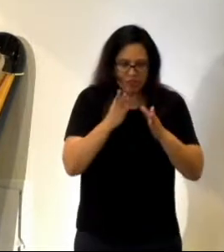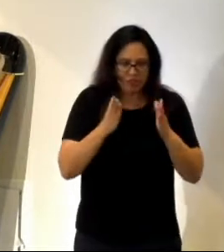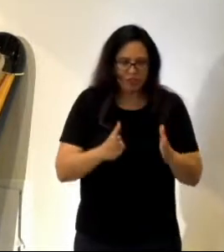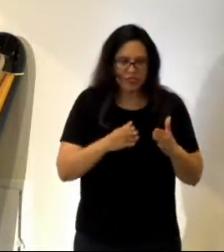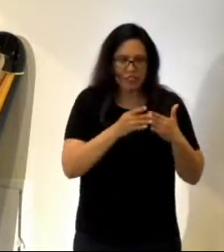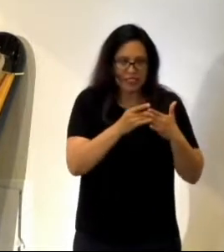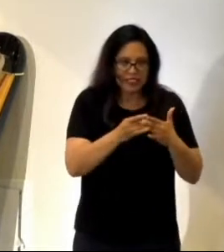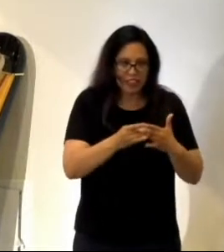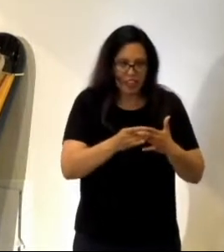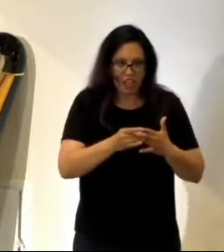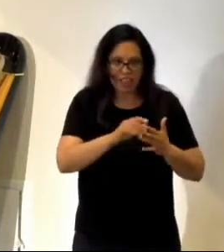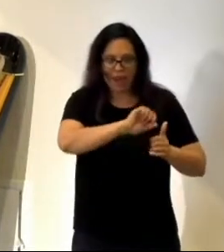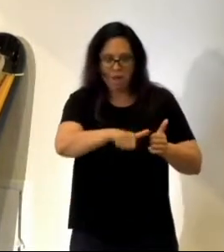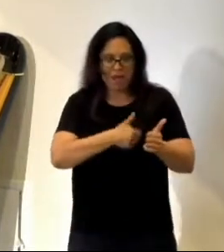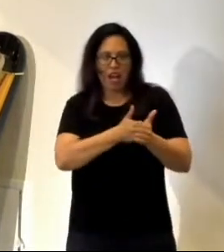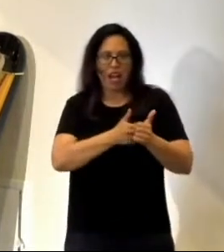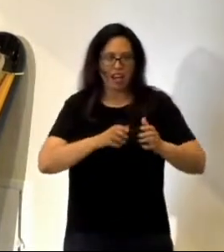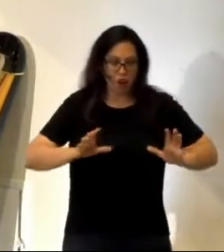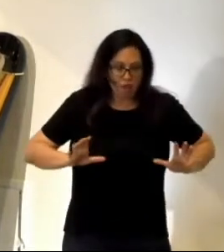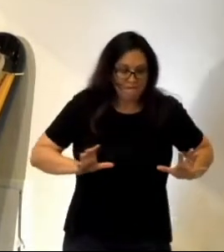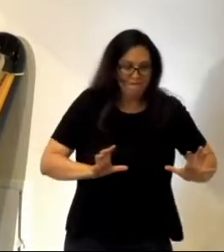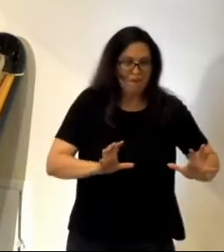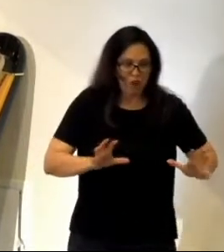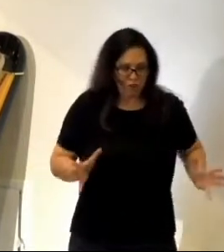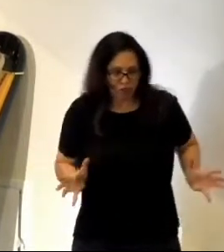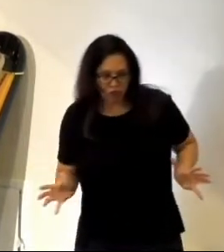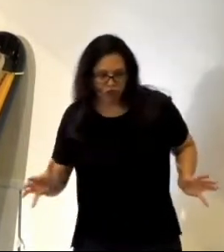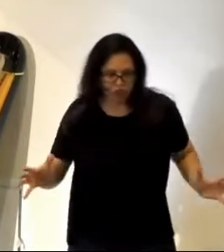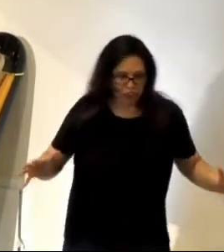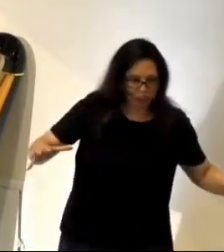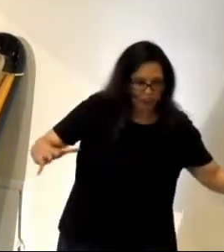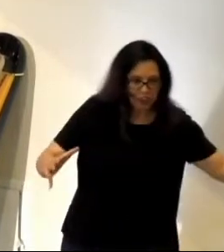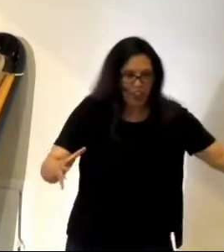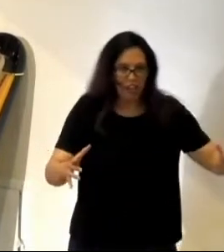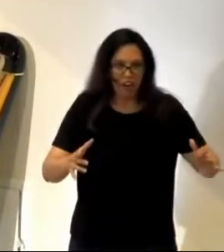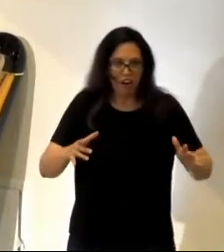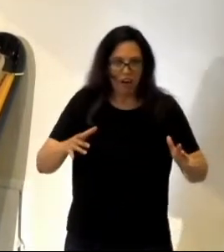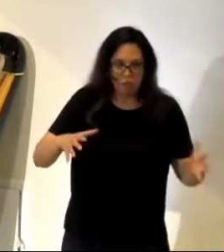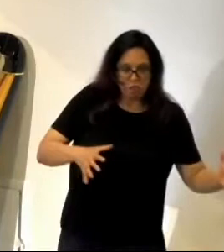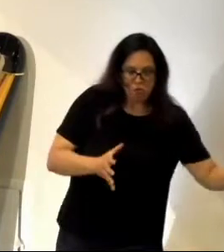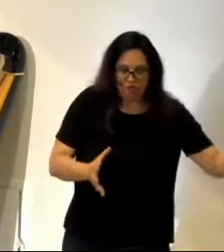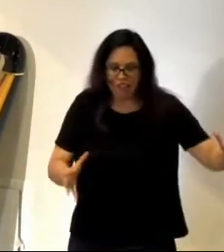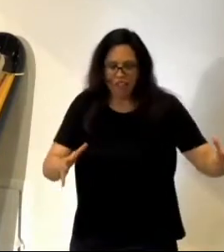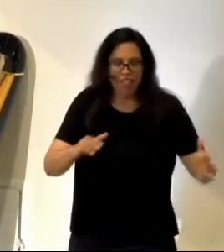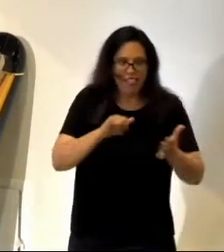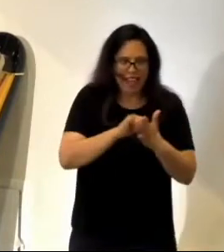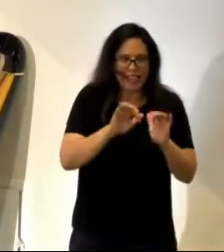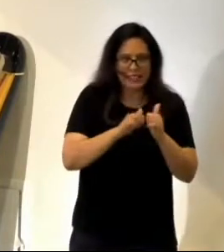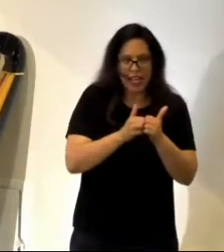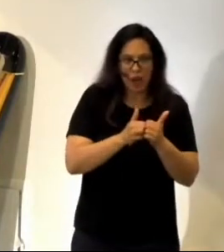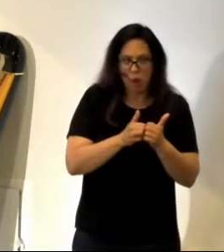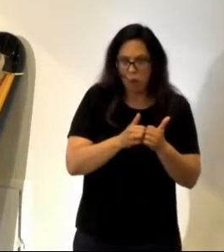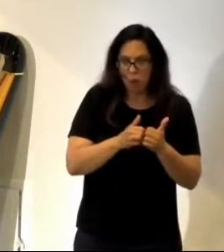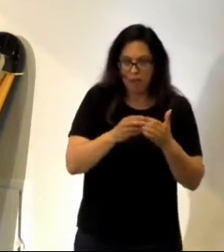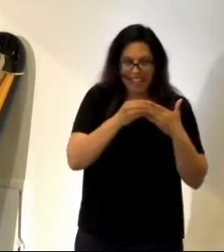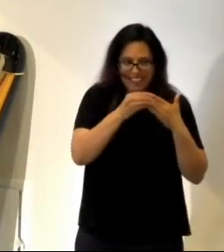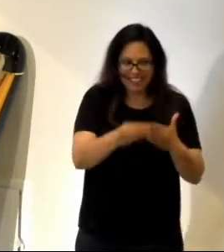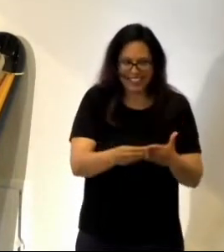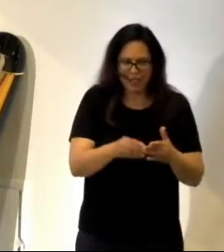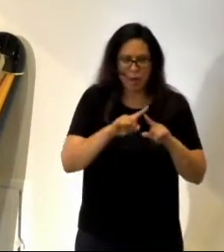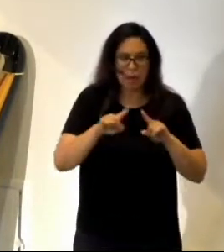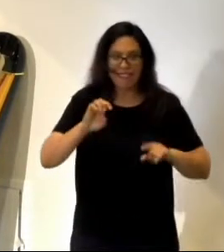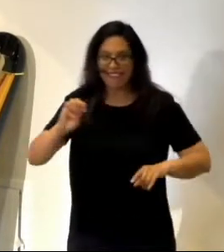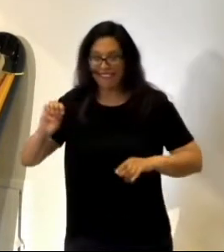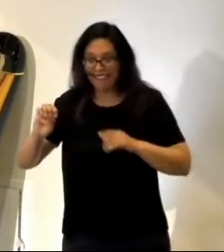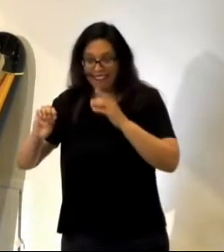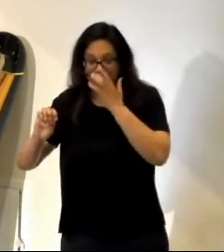they drove them. They're behind them. They corral them and drive them from one place to another. That's how they lead them. But in